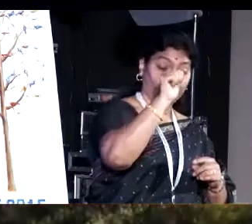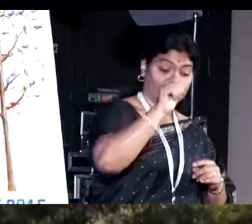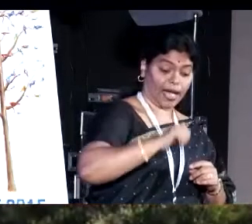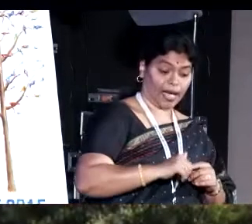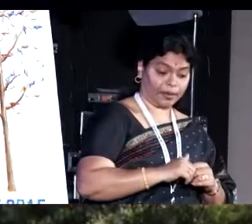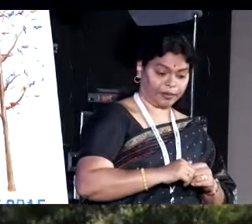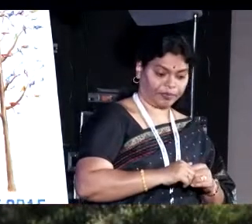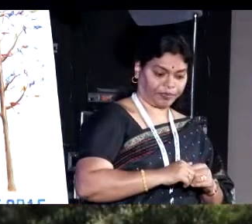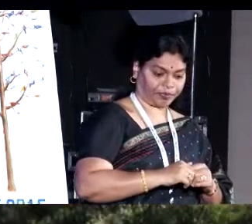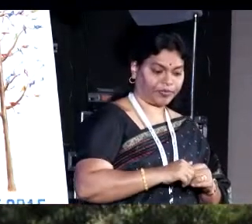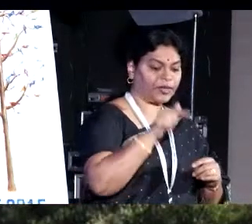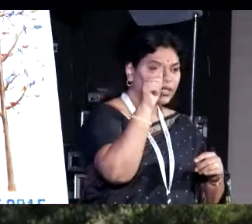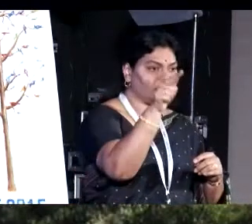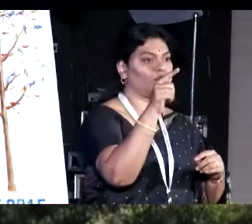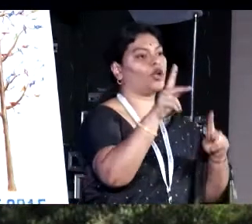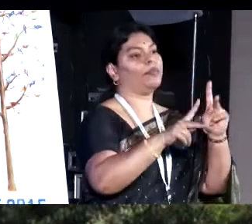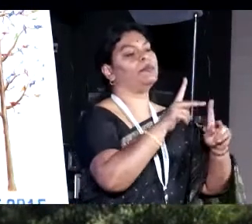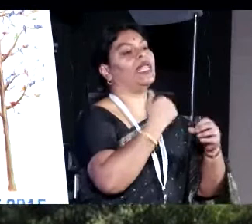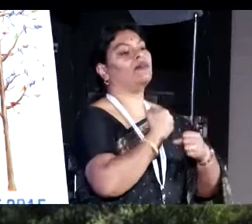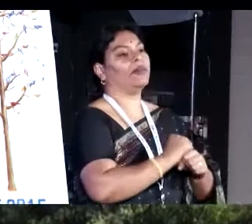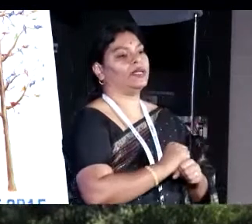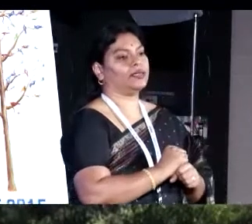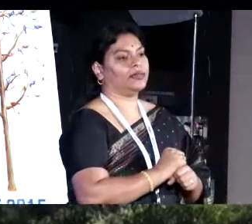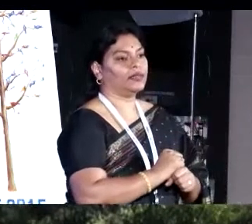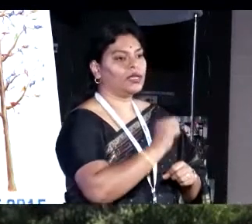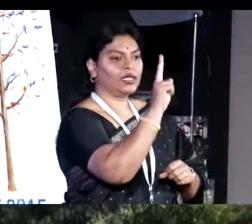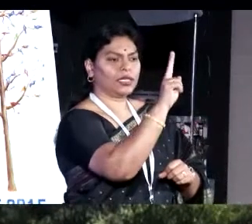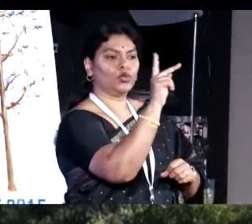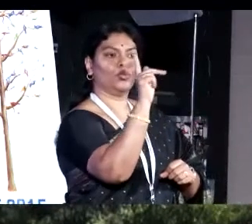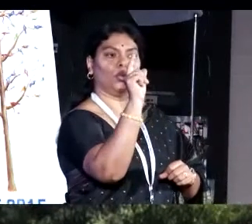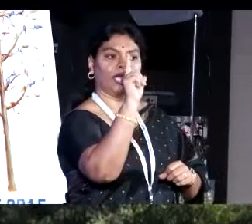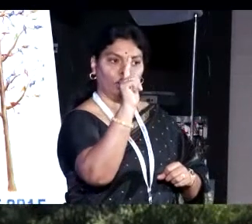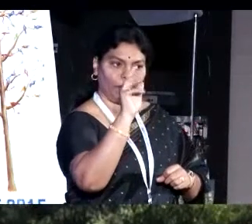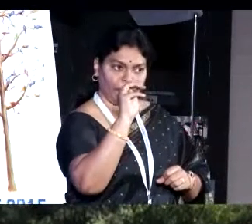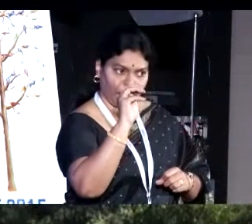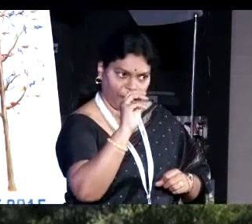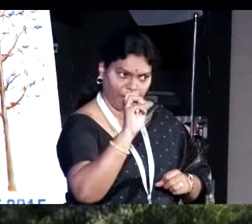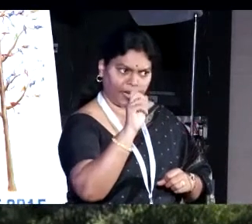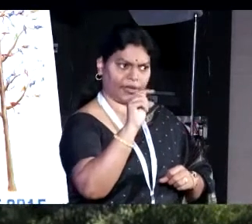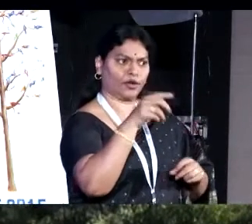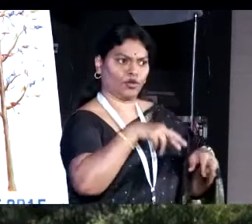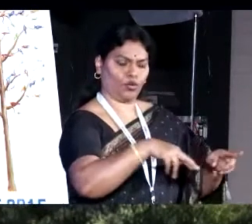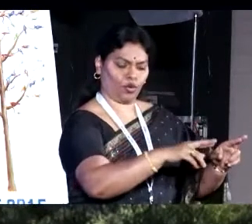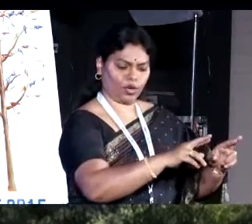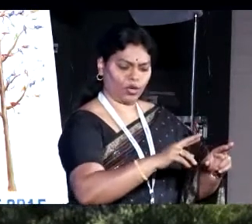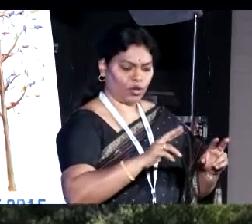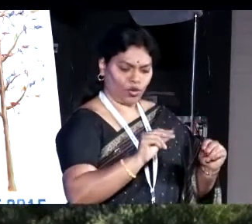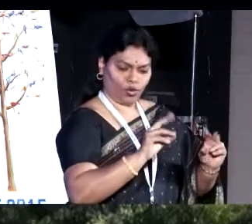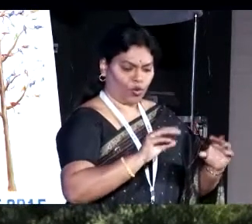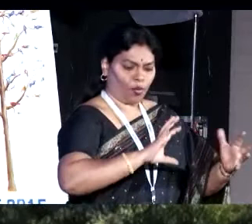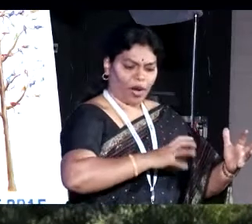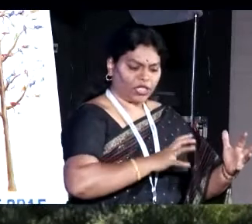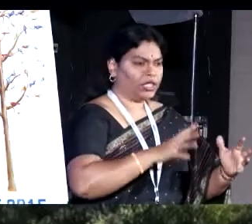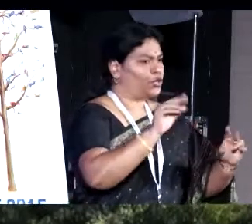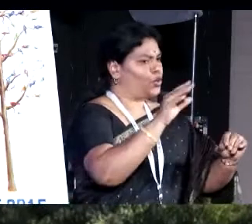This is what people have created. It is a 2 kilometer road, no JCB machine, no